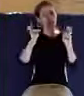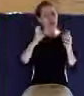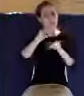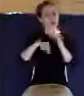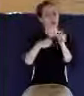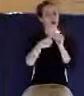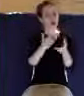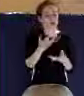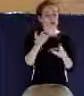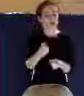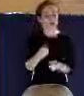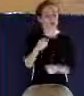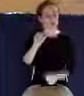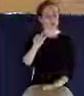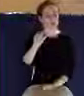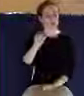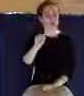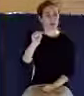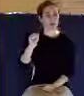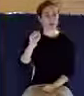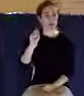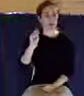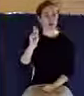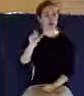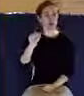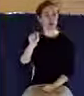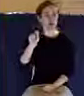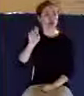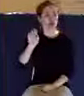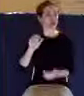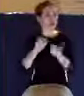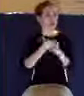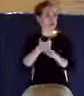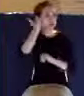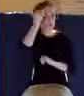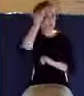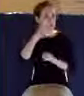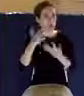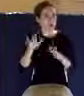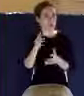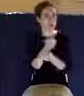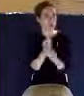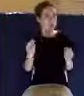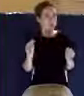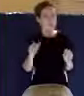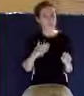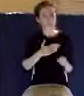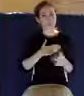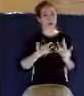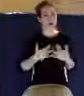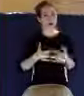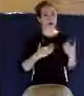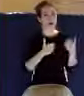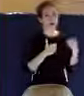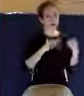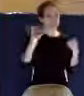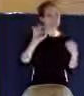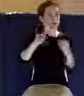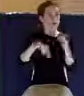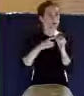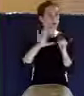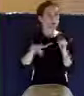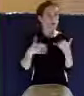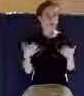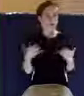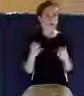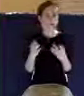that assurance of salvation. That's what's on my heart today. That's what I want to preach about. I think because many people seem to struggle with this issue